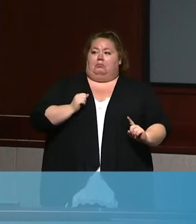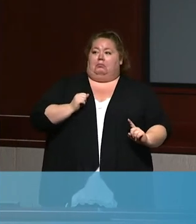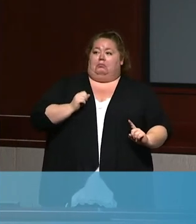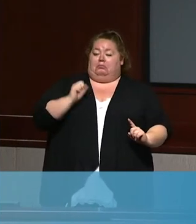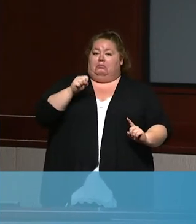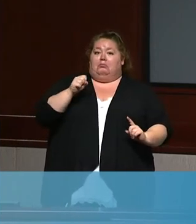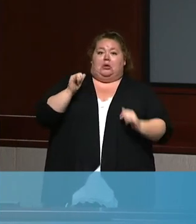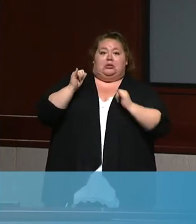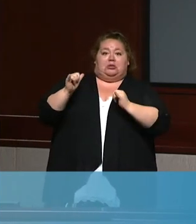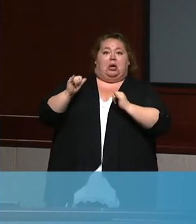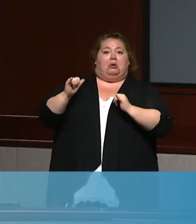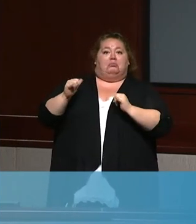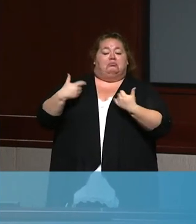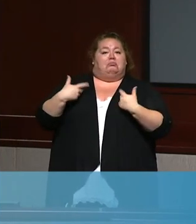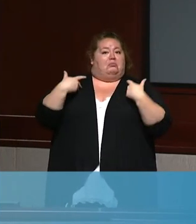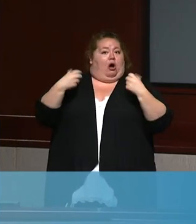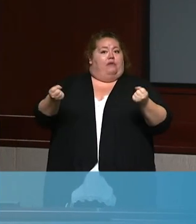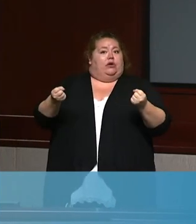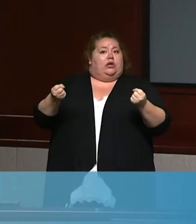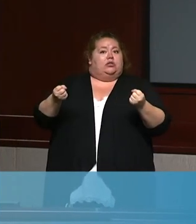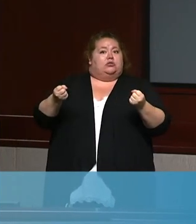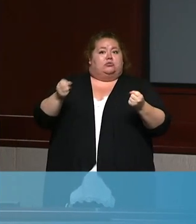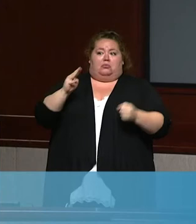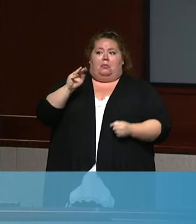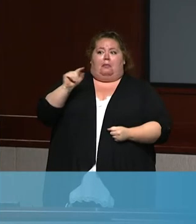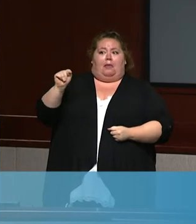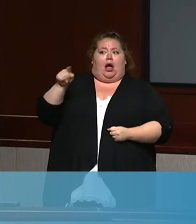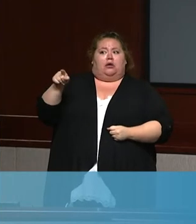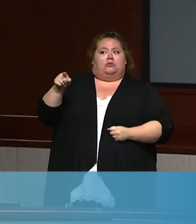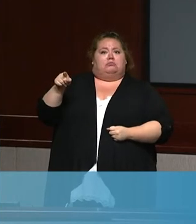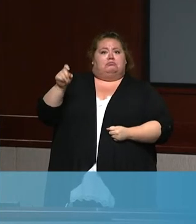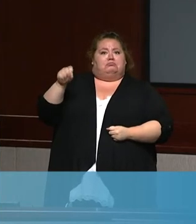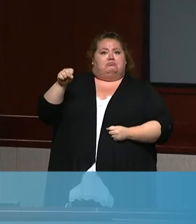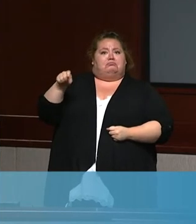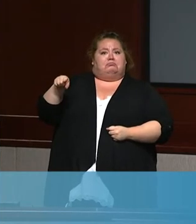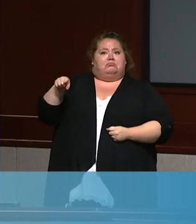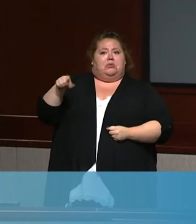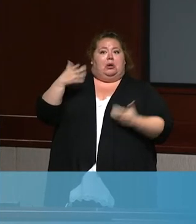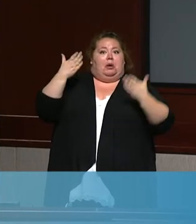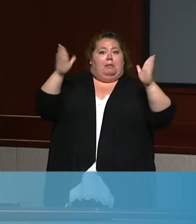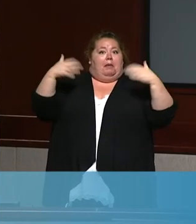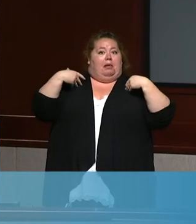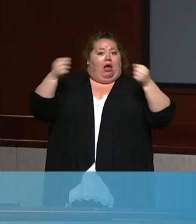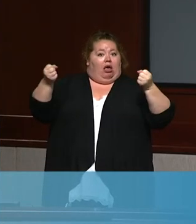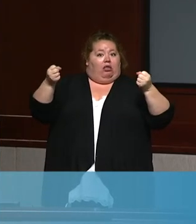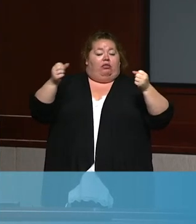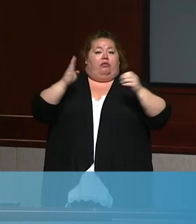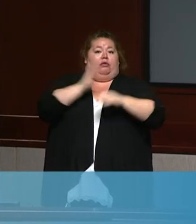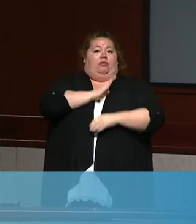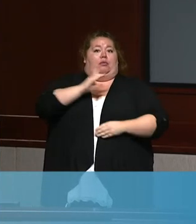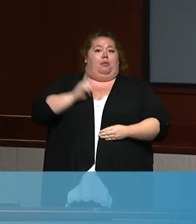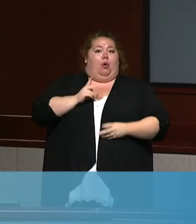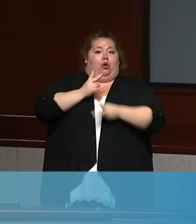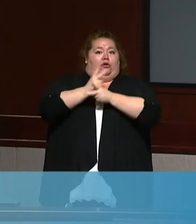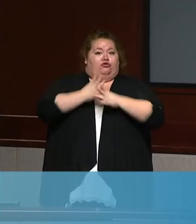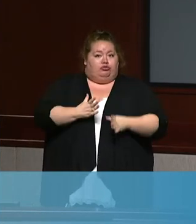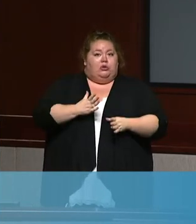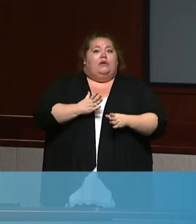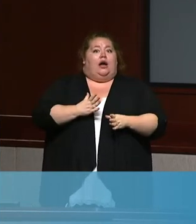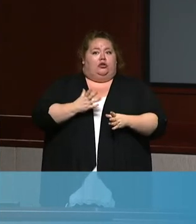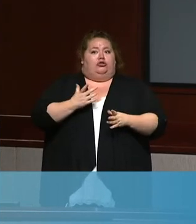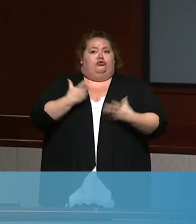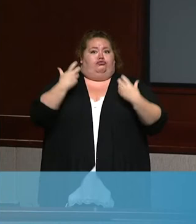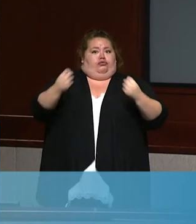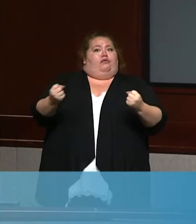very high confidence in Mr. Constantine and public health. I believe the Board of Supervisors do. I mean, that's why he's our